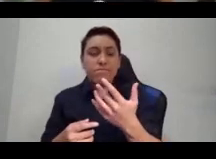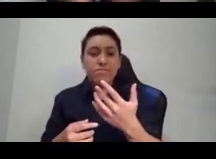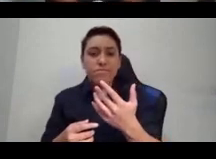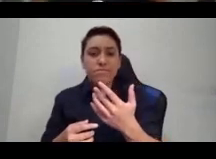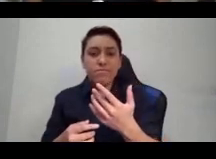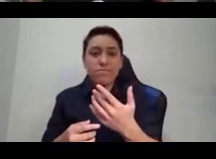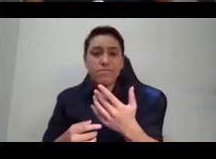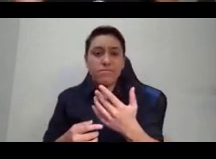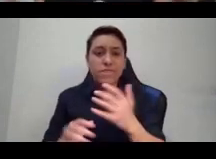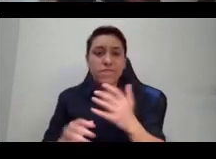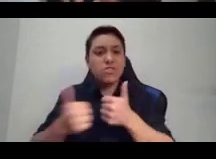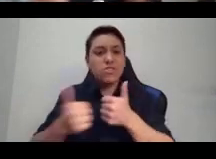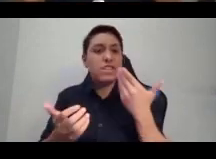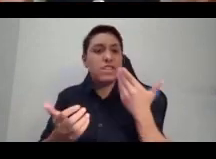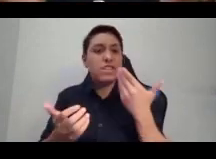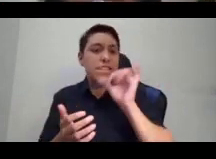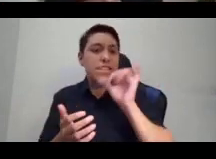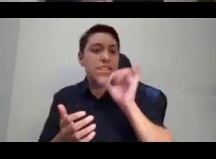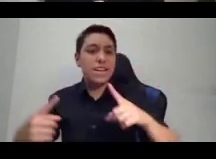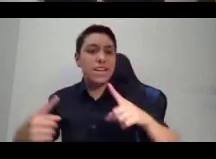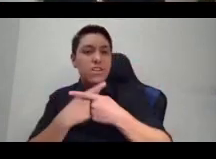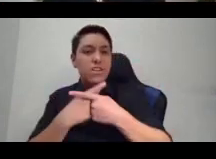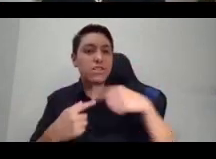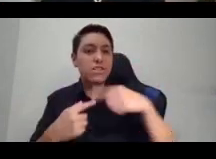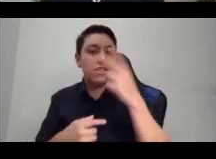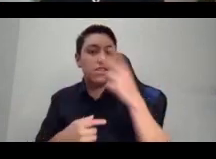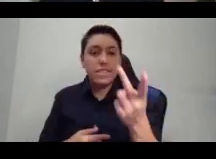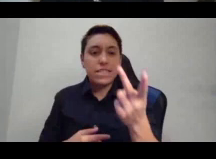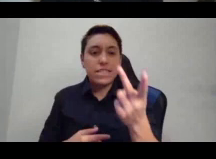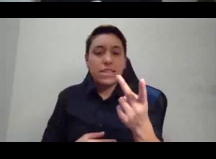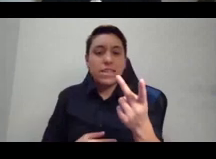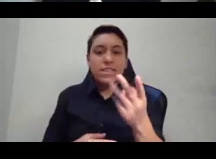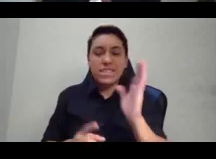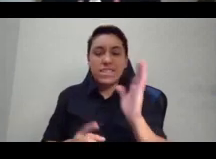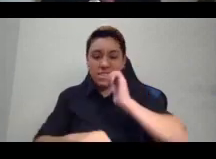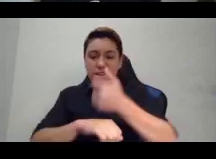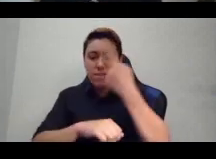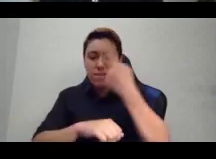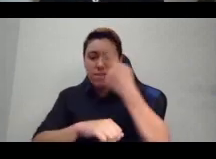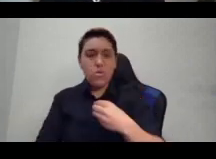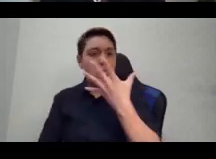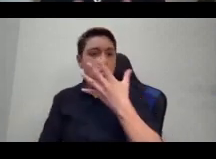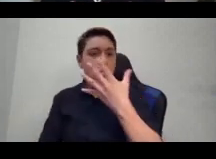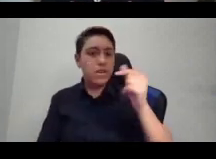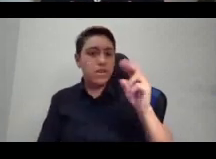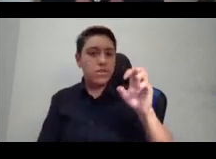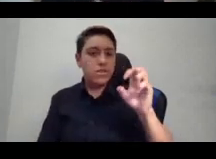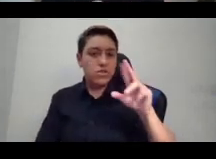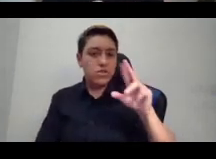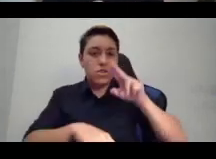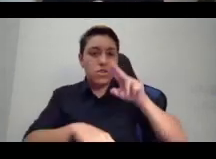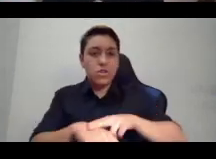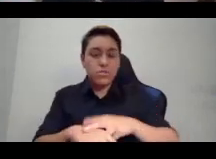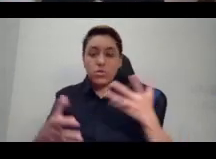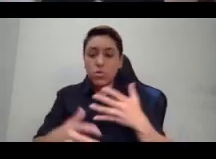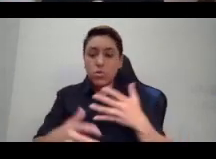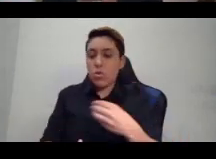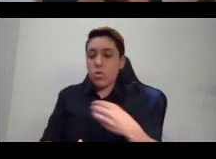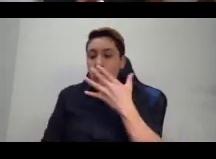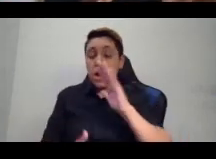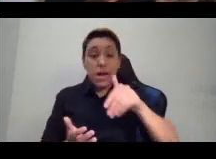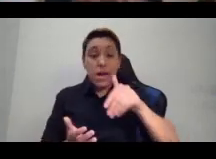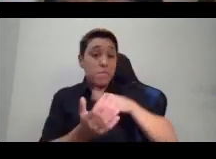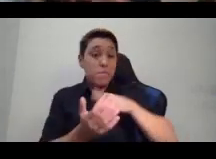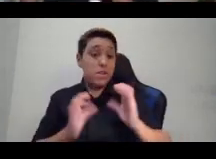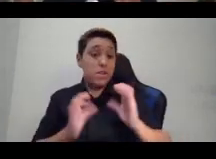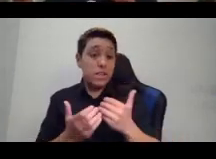focused on and centered around white gender norms and categories, what white middle class settlers were doing in